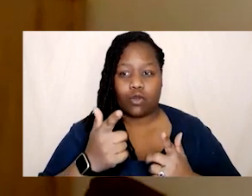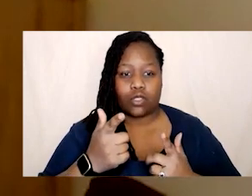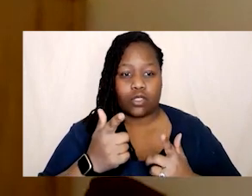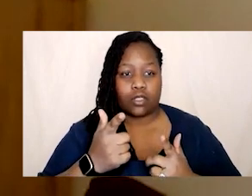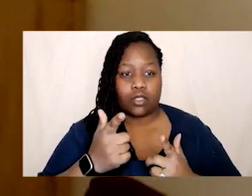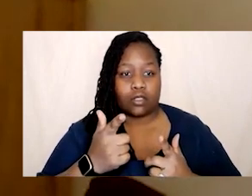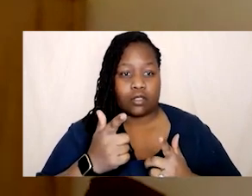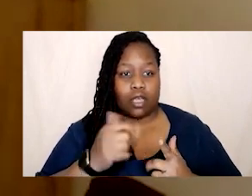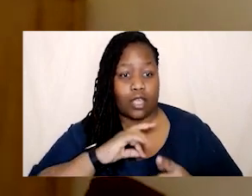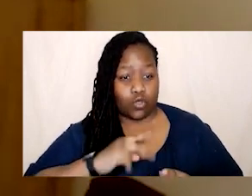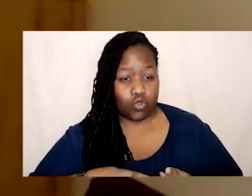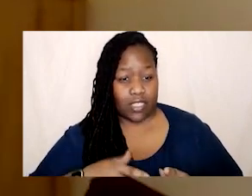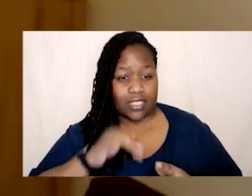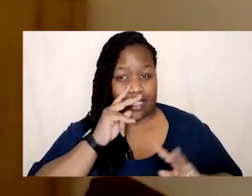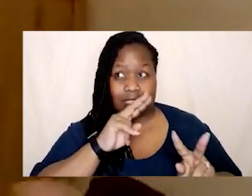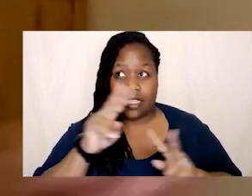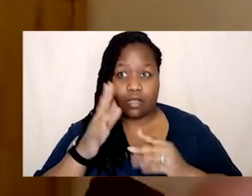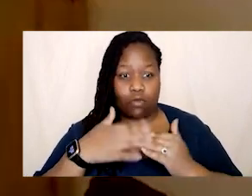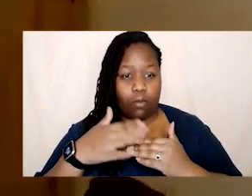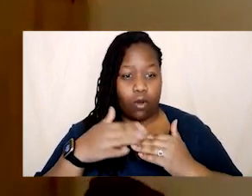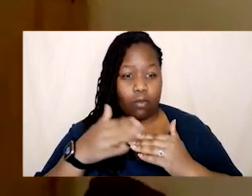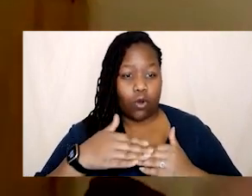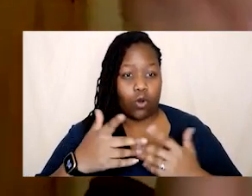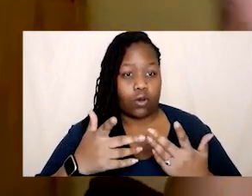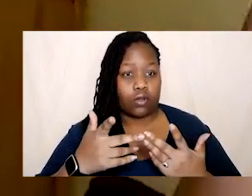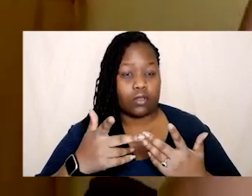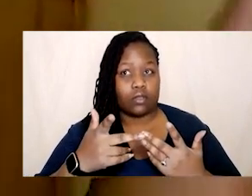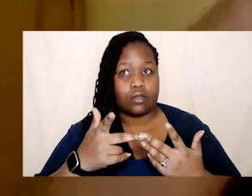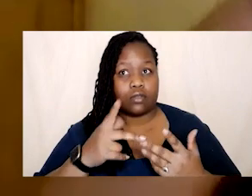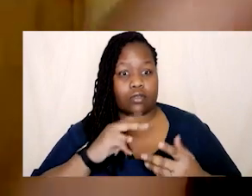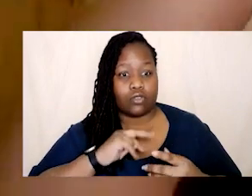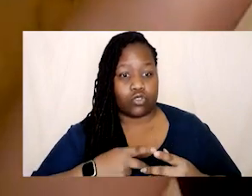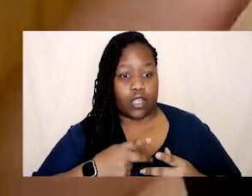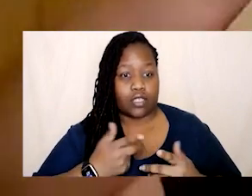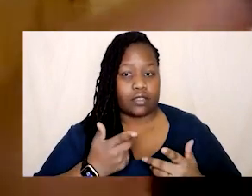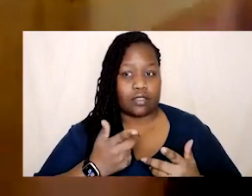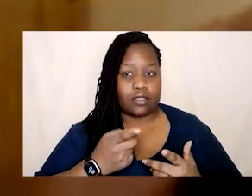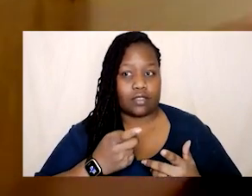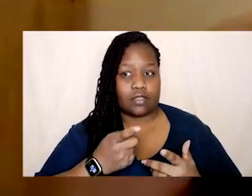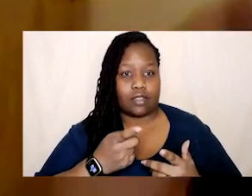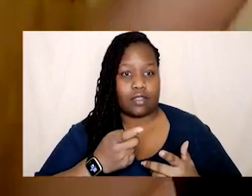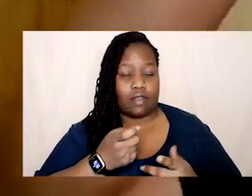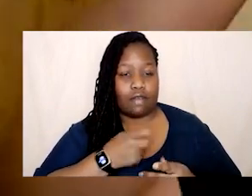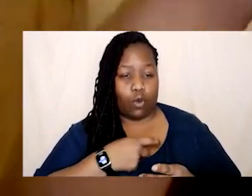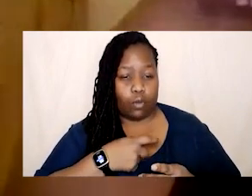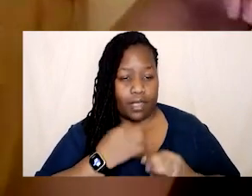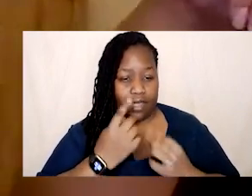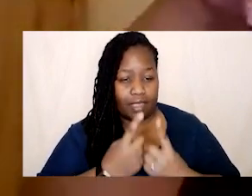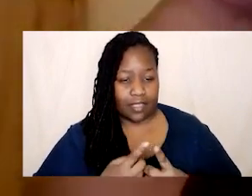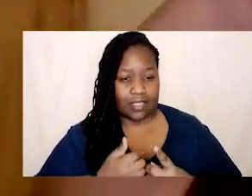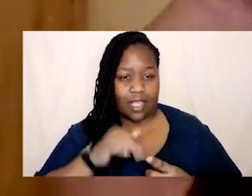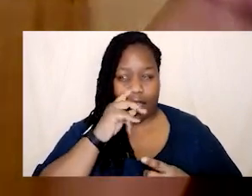and seeing more and more transphobic stuff and i keep thinking about the fact that i will read arguments between white